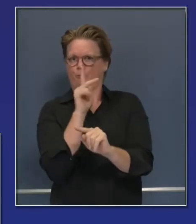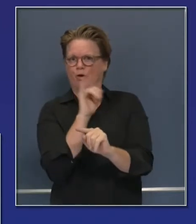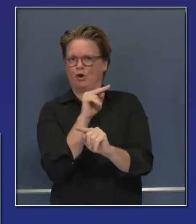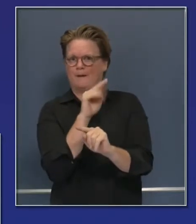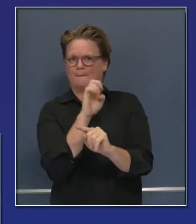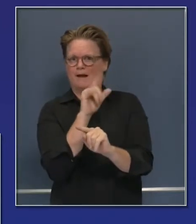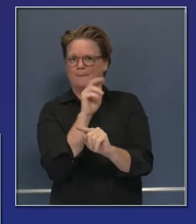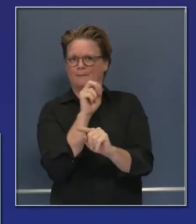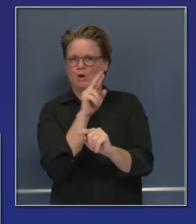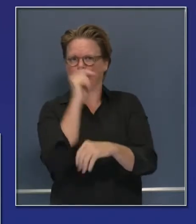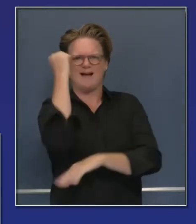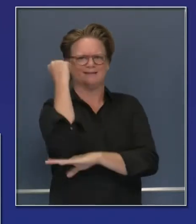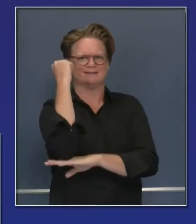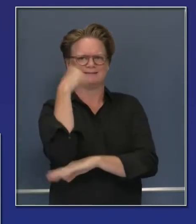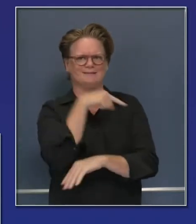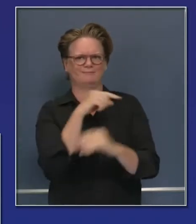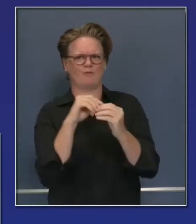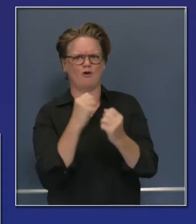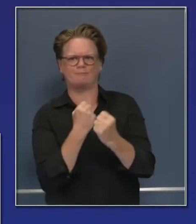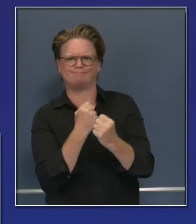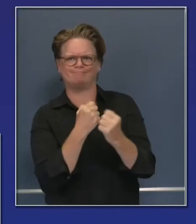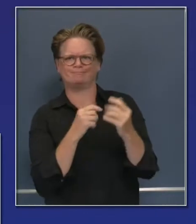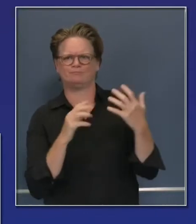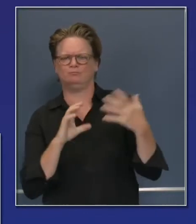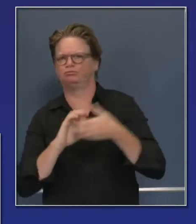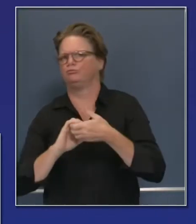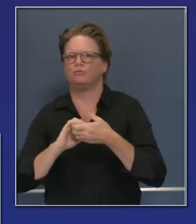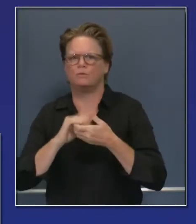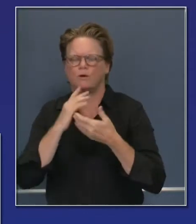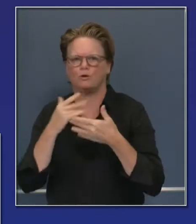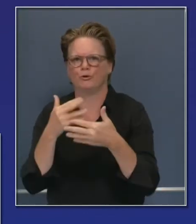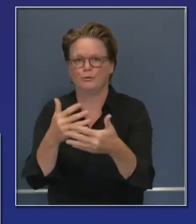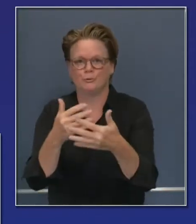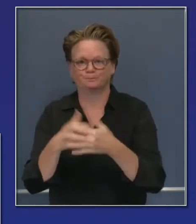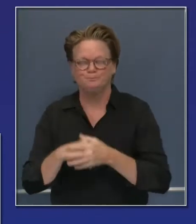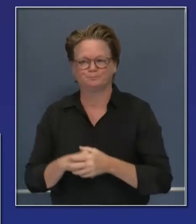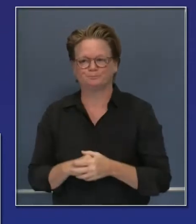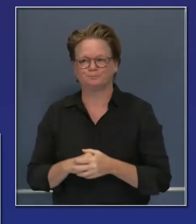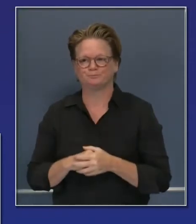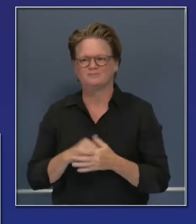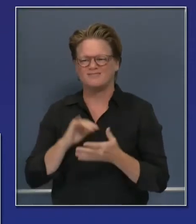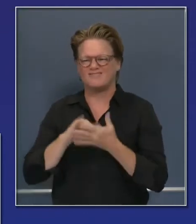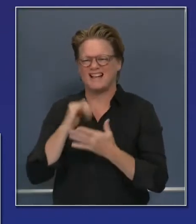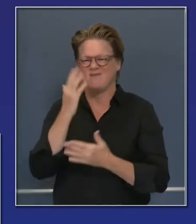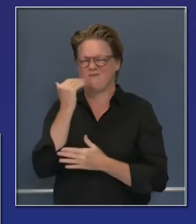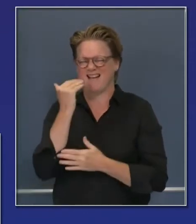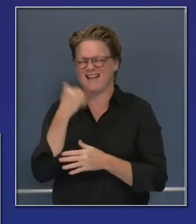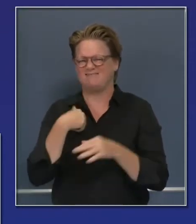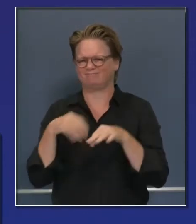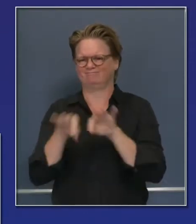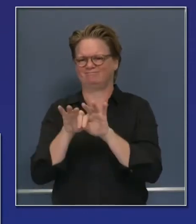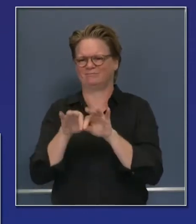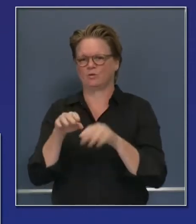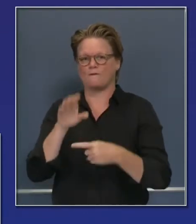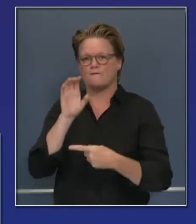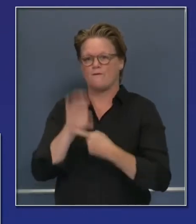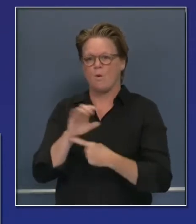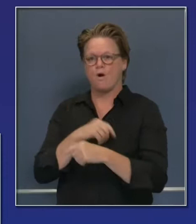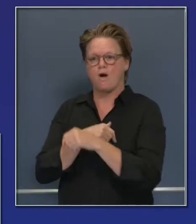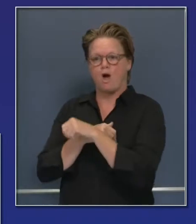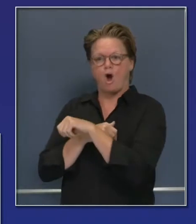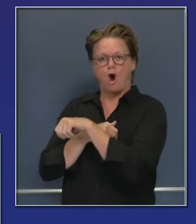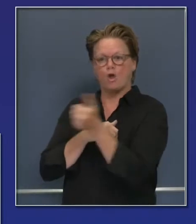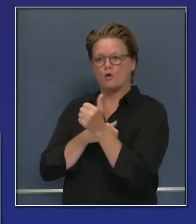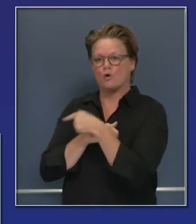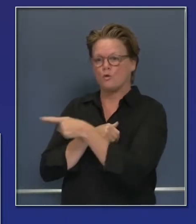sites, we are only looking to disrupt the costs of that system, but not the access to those tests and those